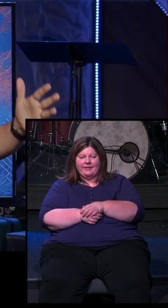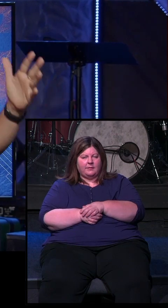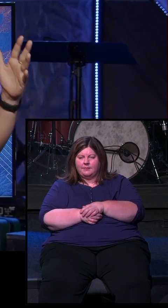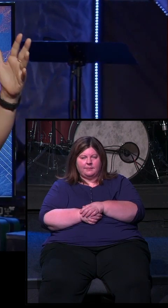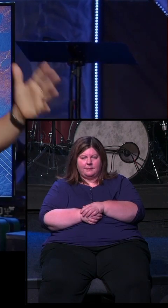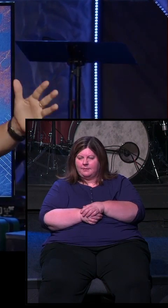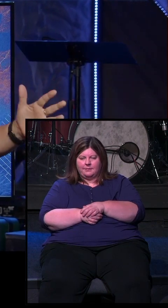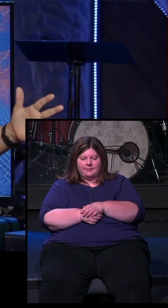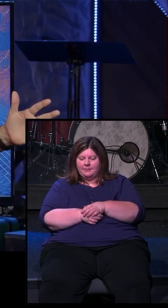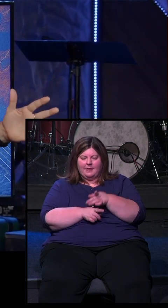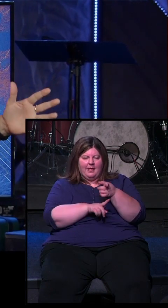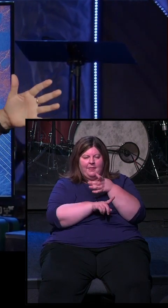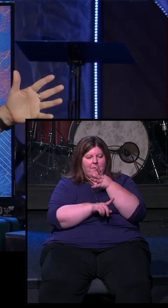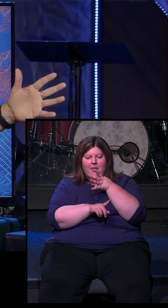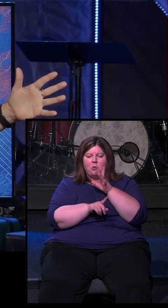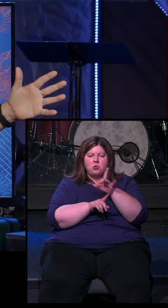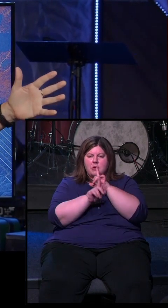Her answer shocked me.